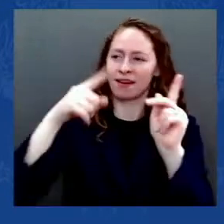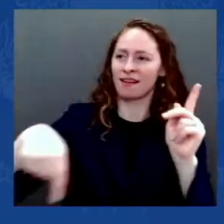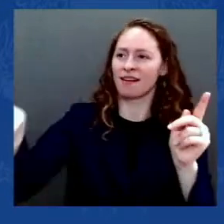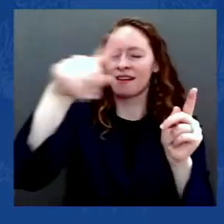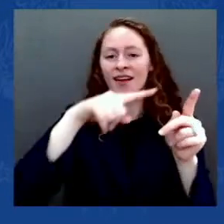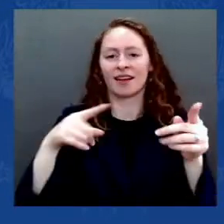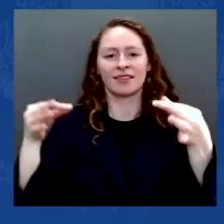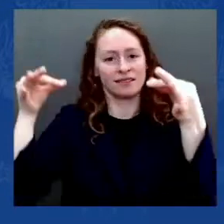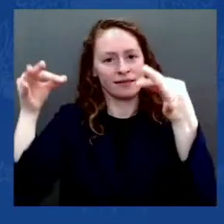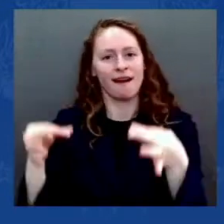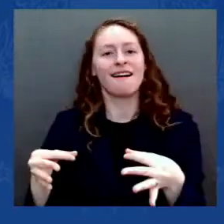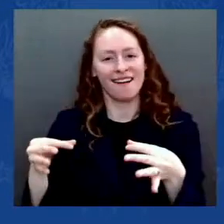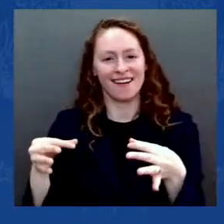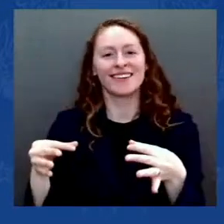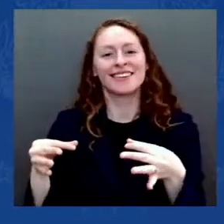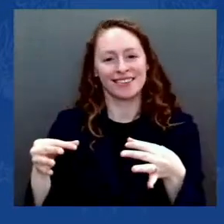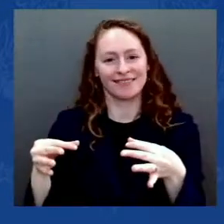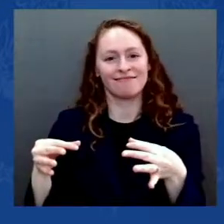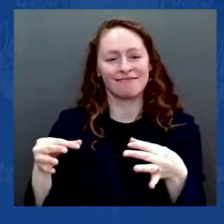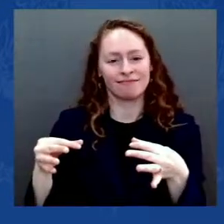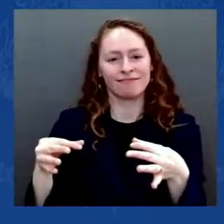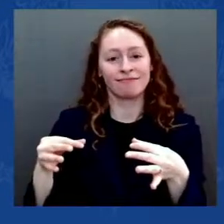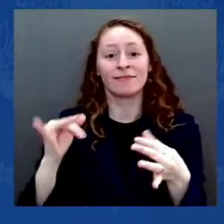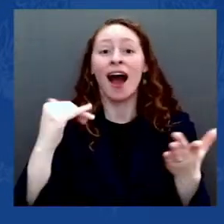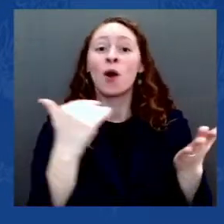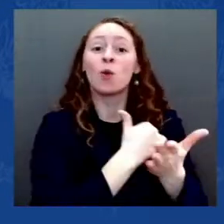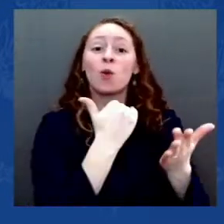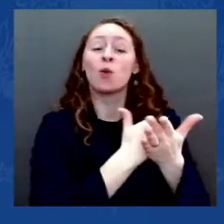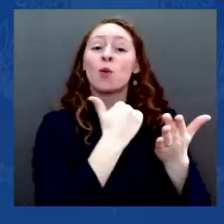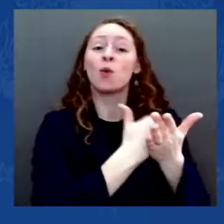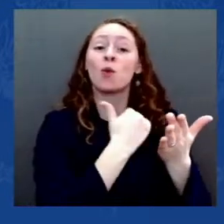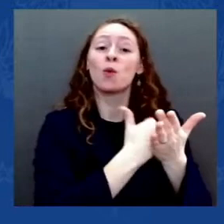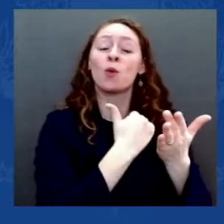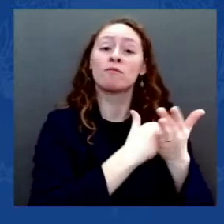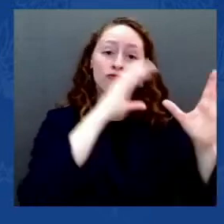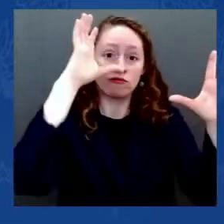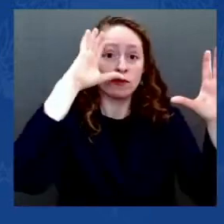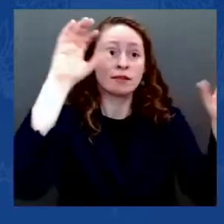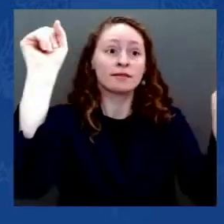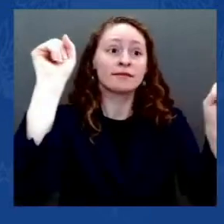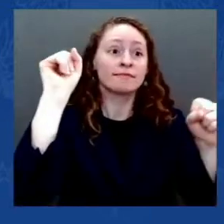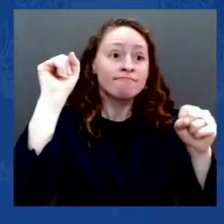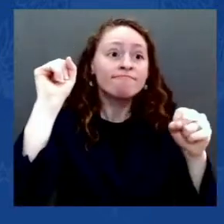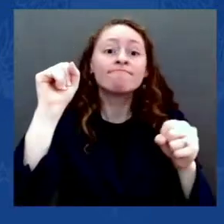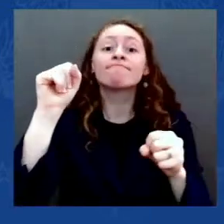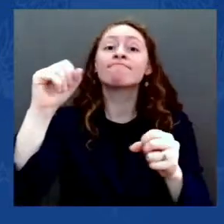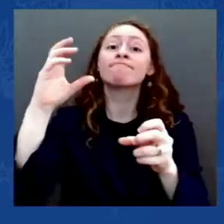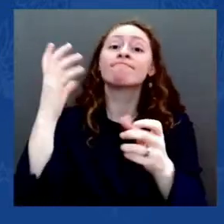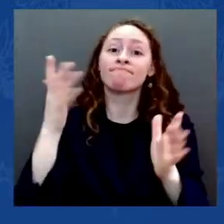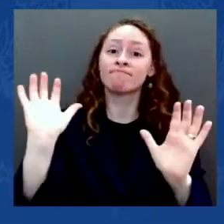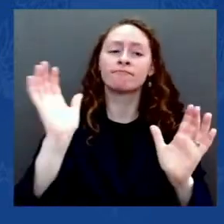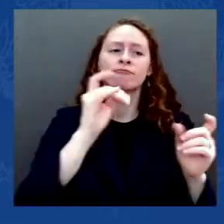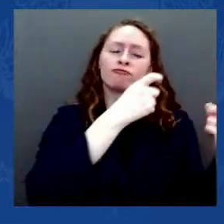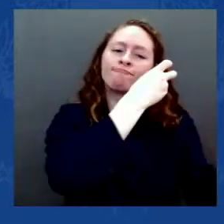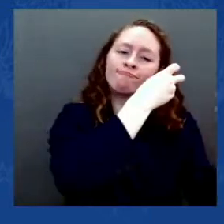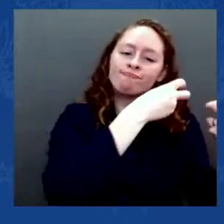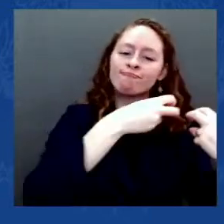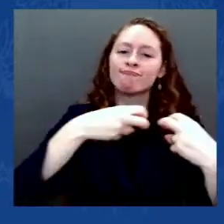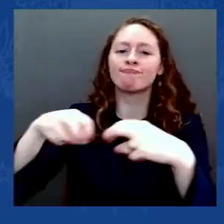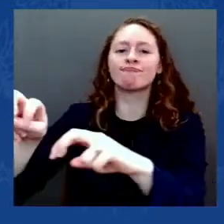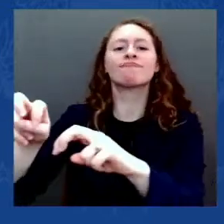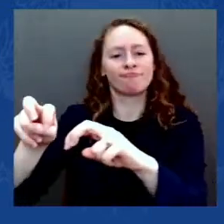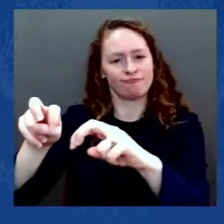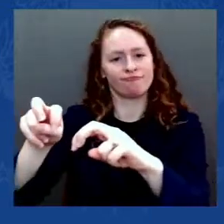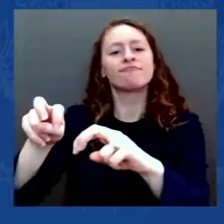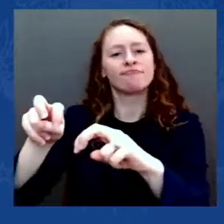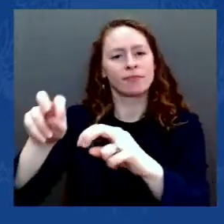They committed to paper an idea that couldn't live up to, they couldn't live up to, but an idea that